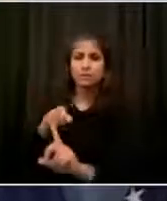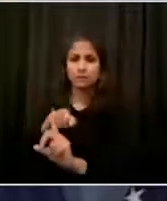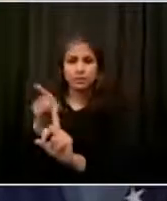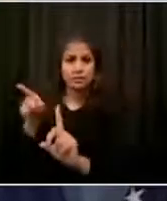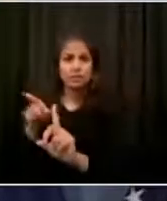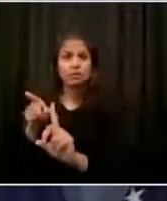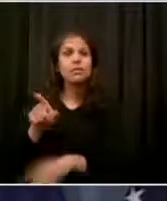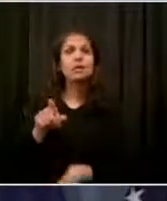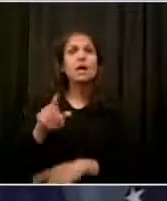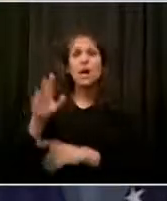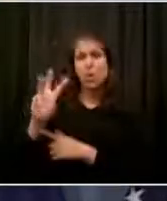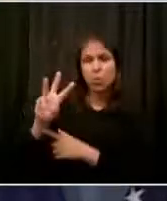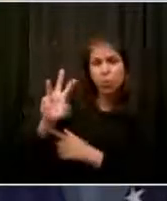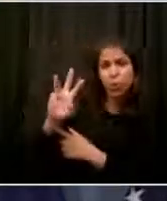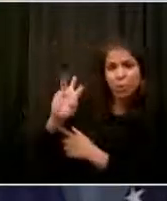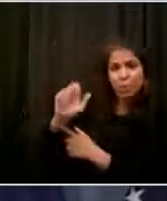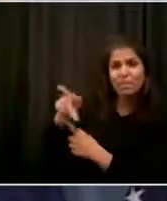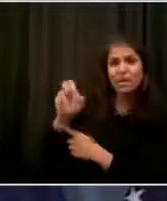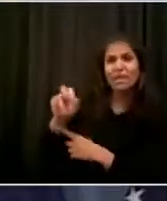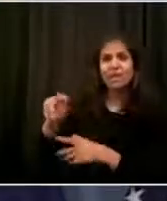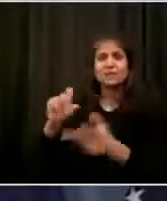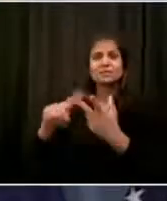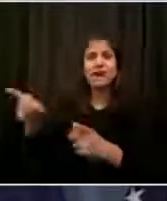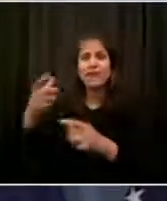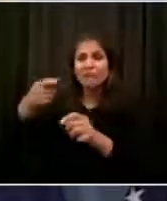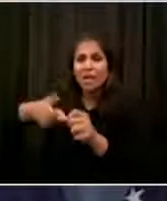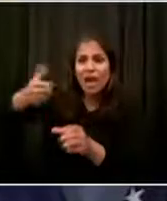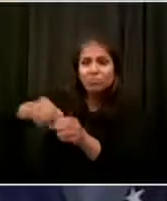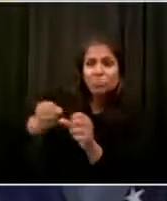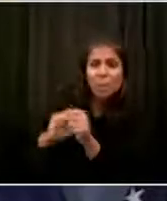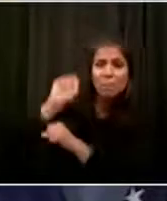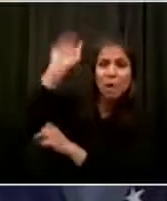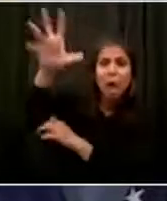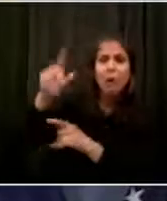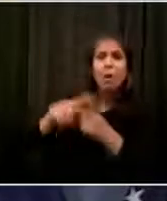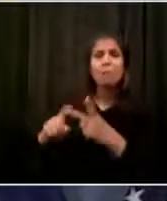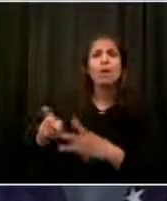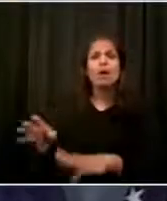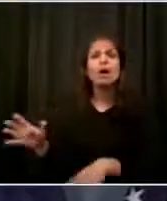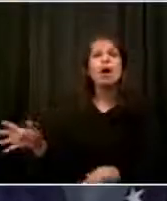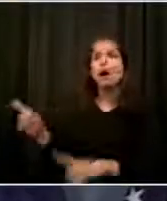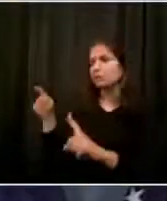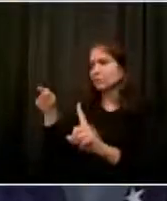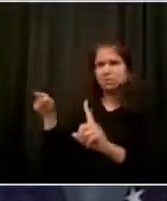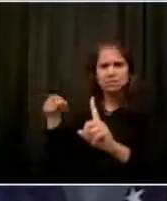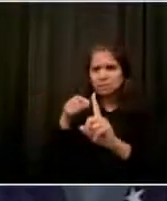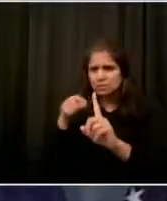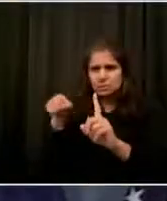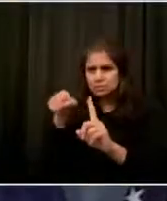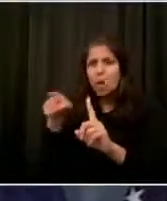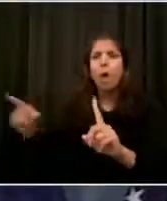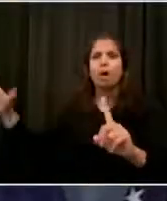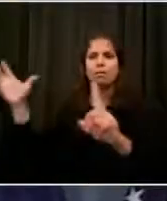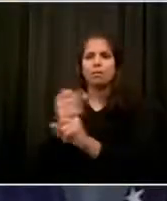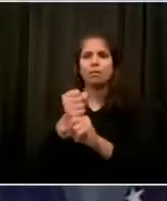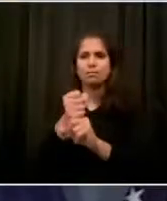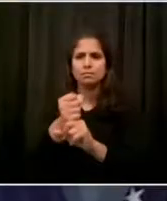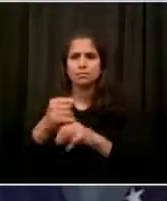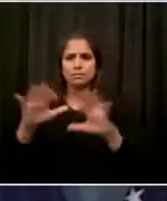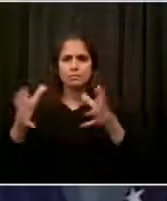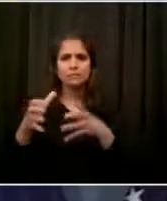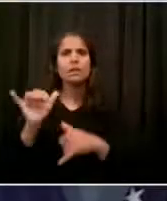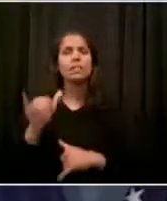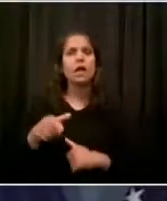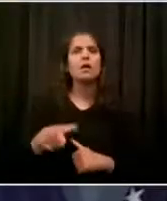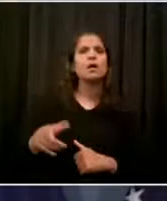the whole approach. But, that does not mean we don't need to look at everything that happened and see if there was anything done inappropriately and there needs to